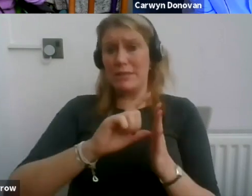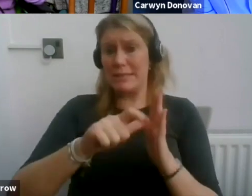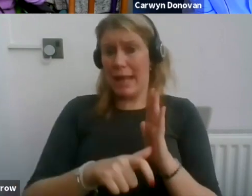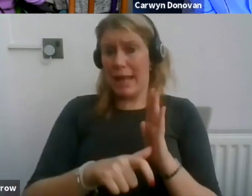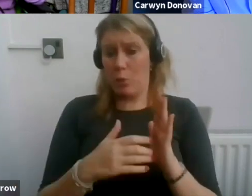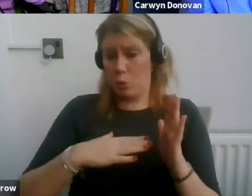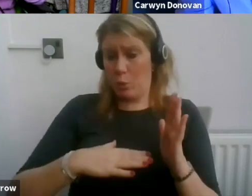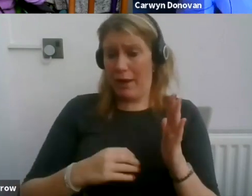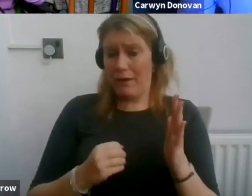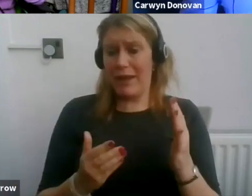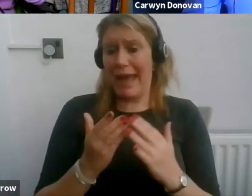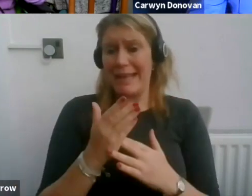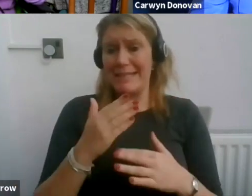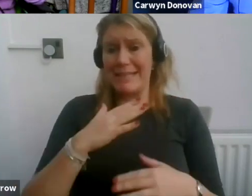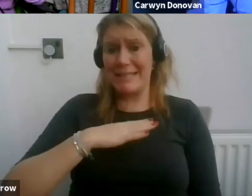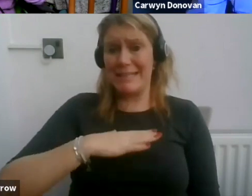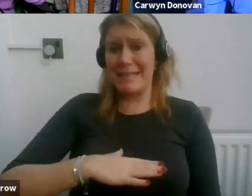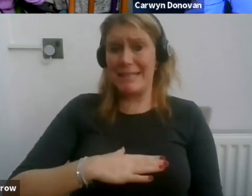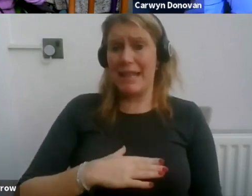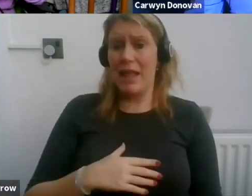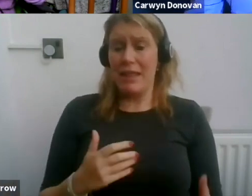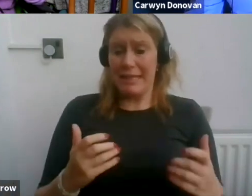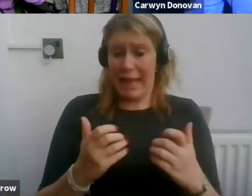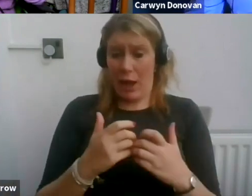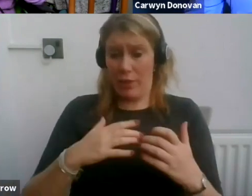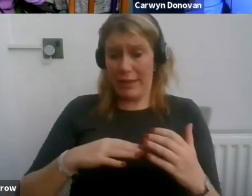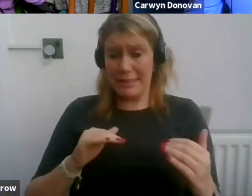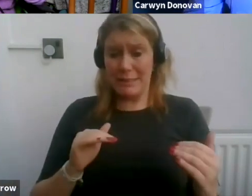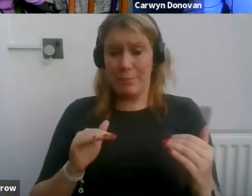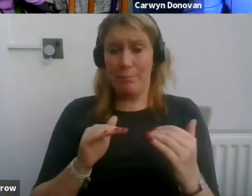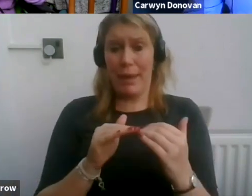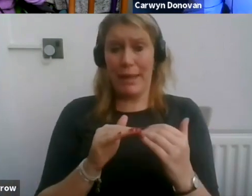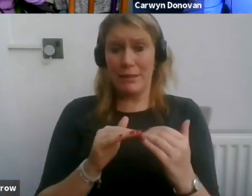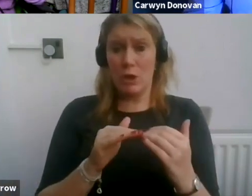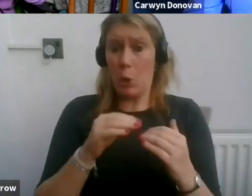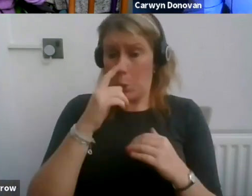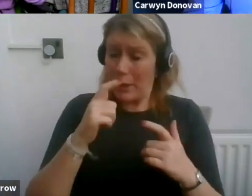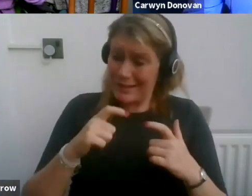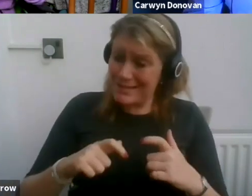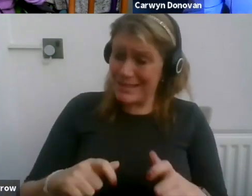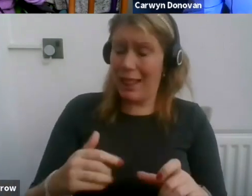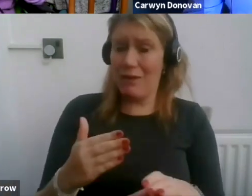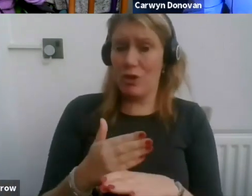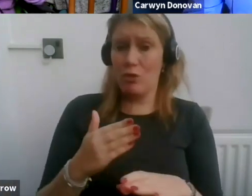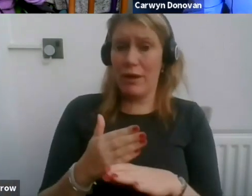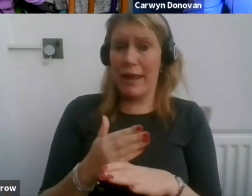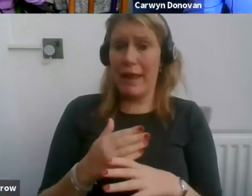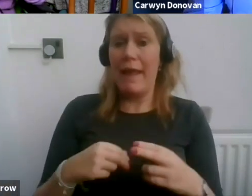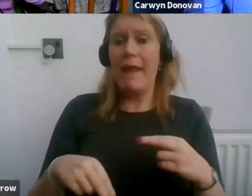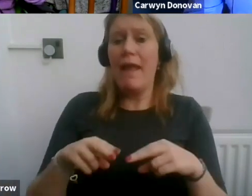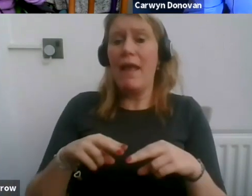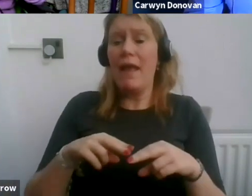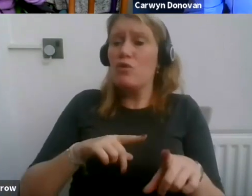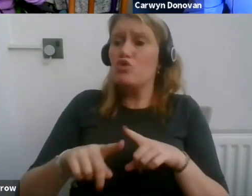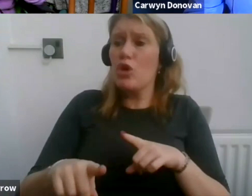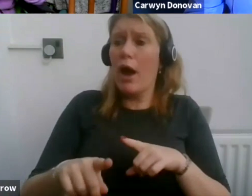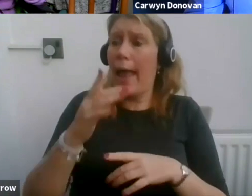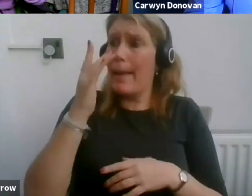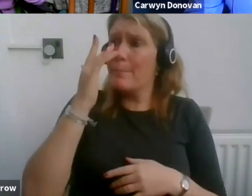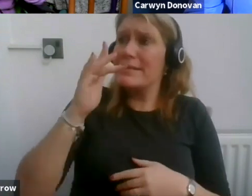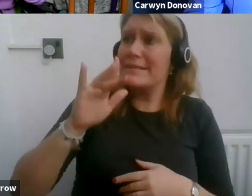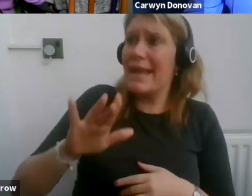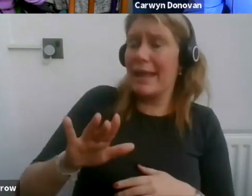needs and these are how they need to be met, she said you can still have a career. If you try and pretend and